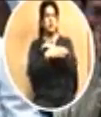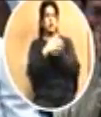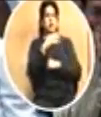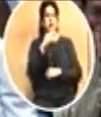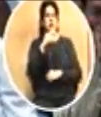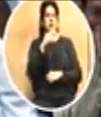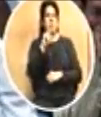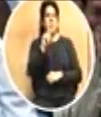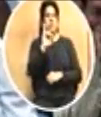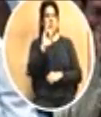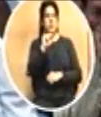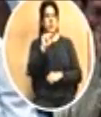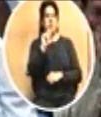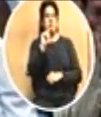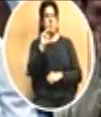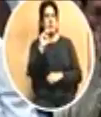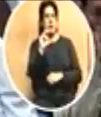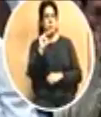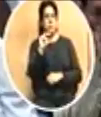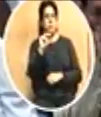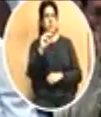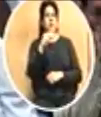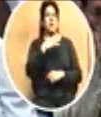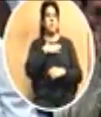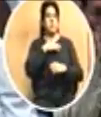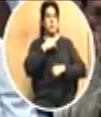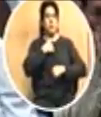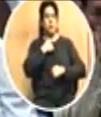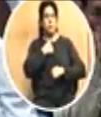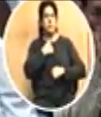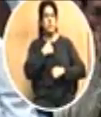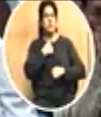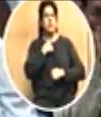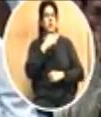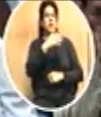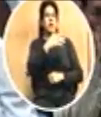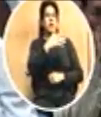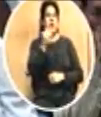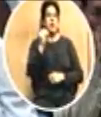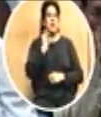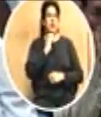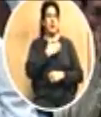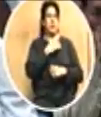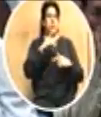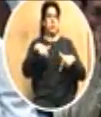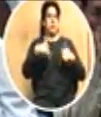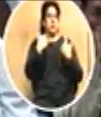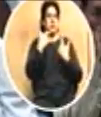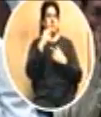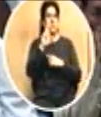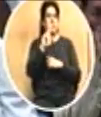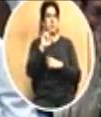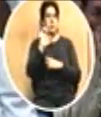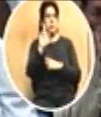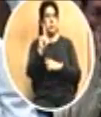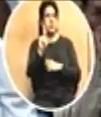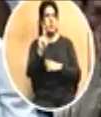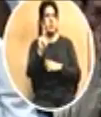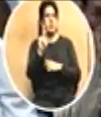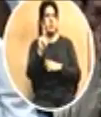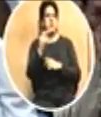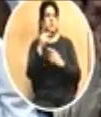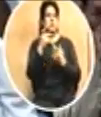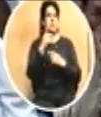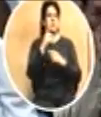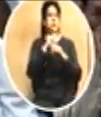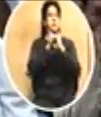my fellow airmen and I placed our lives at risk to defend that vote,